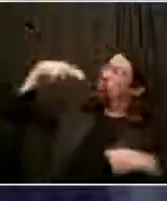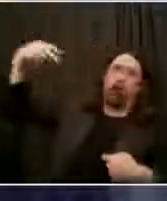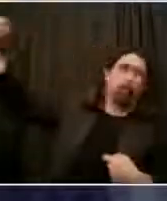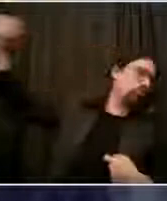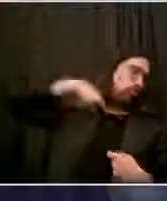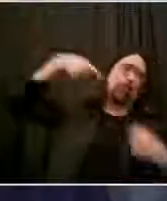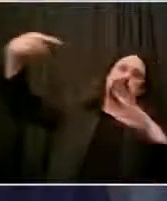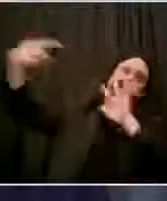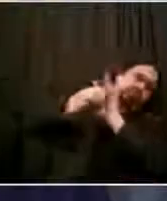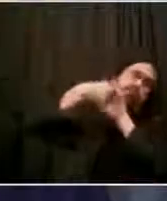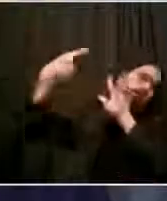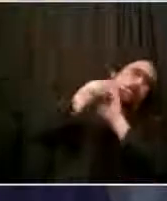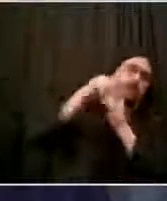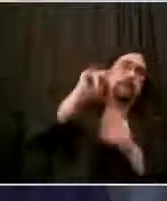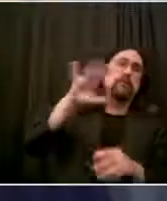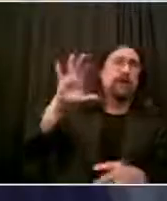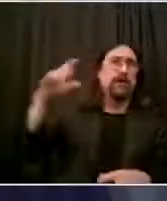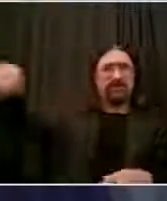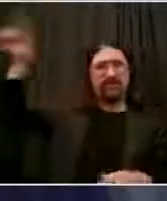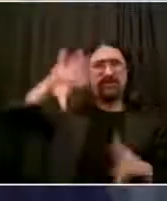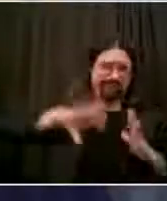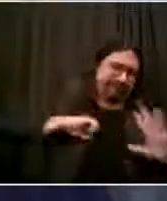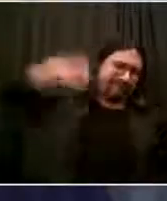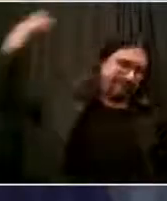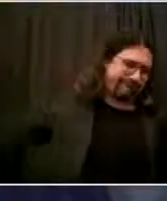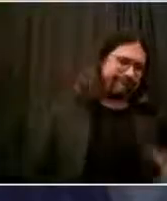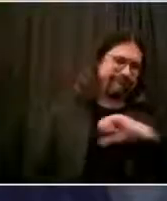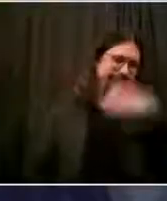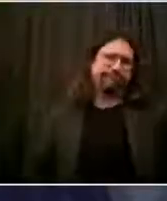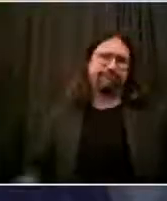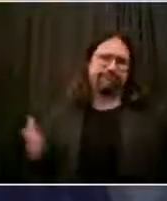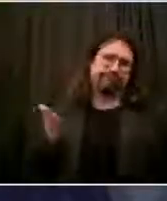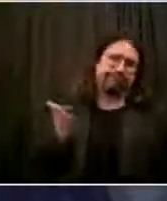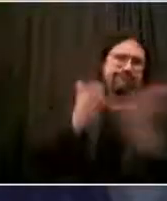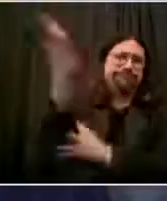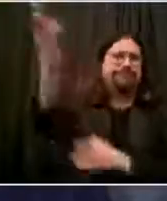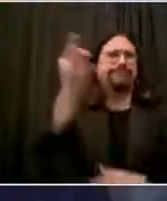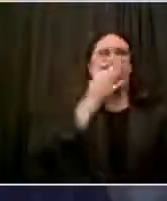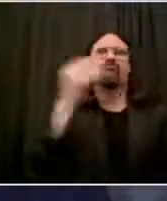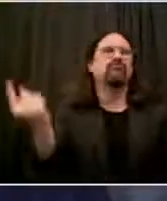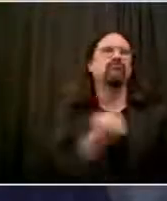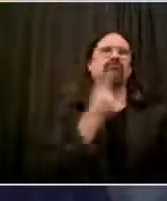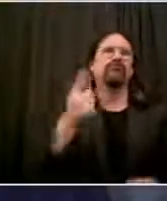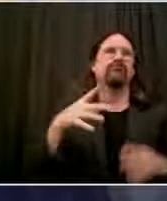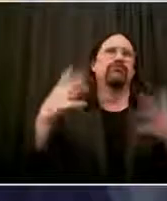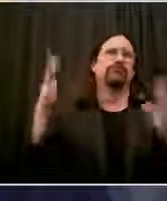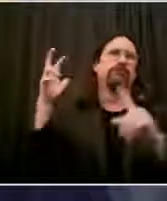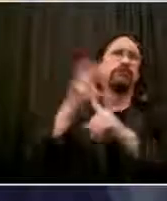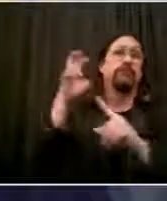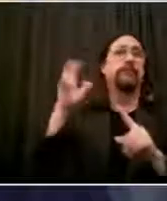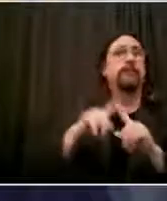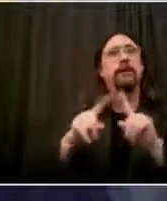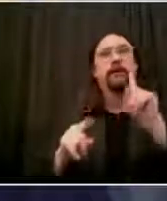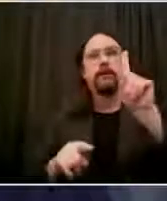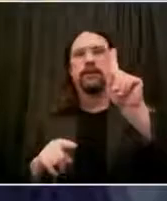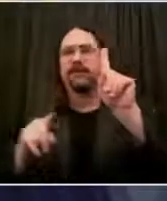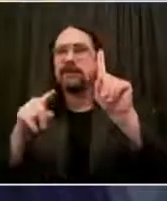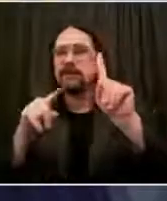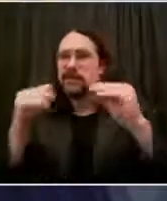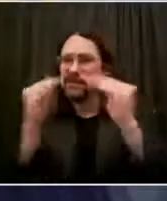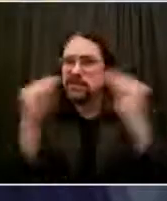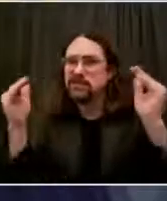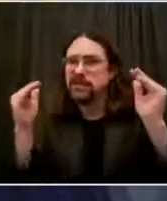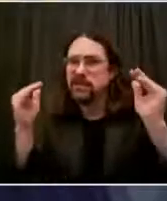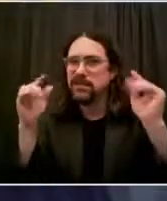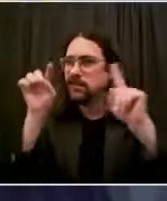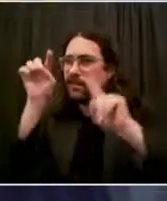whatever's next. But we have to deal with it from a perspective of justice. We have to deal with it from a perspective of fairness. That's actually